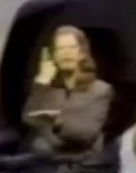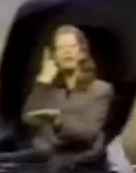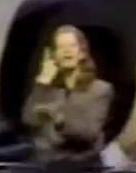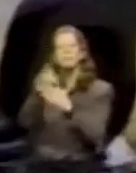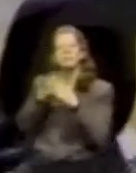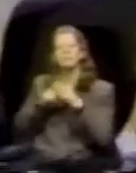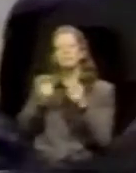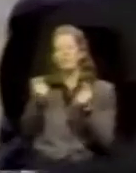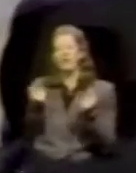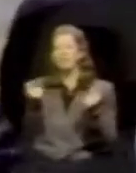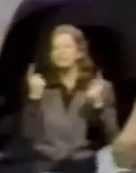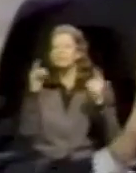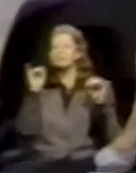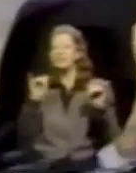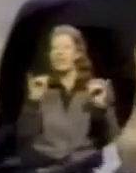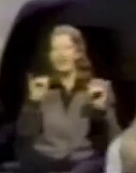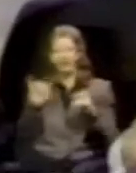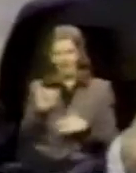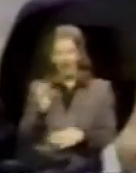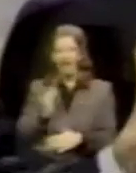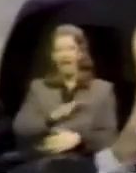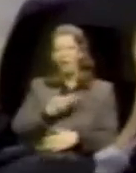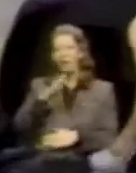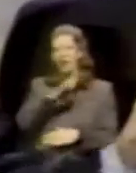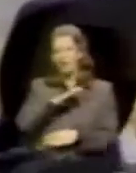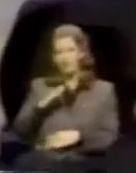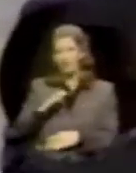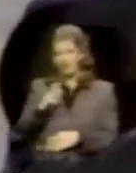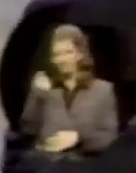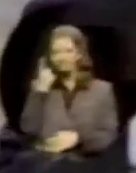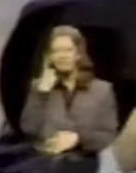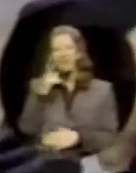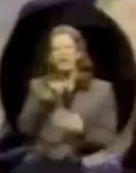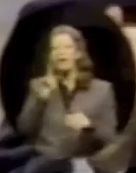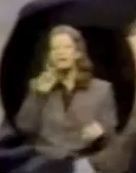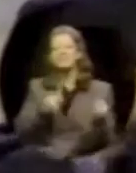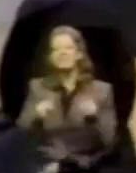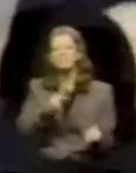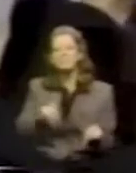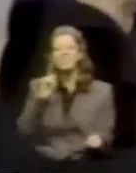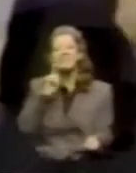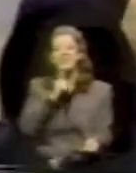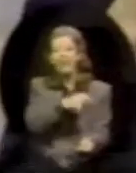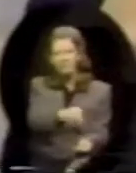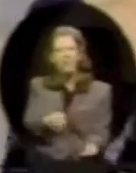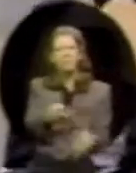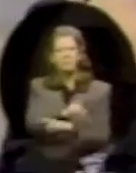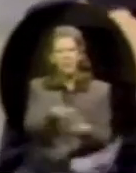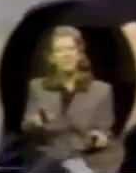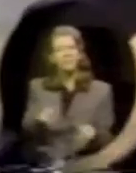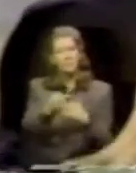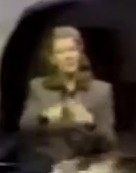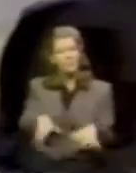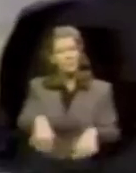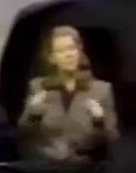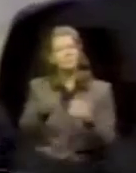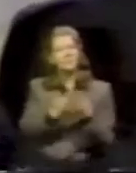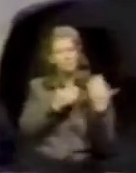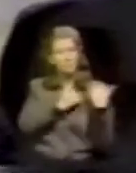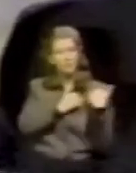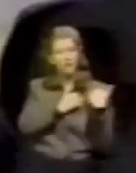understand that, as our commission does, that people who are deaf are ready now to begin to assume some responsibilities.